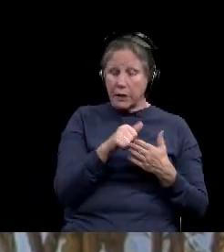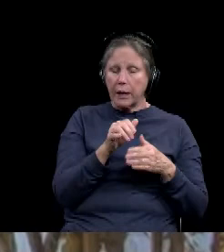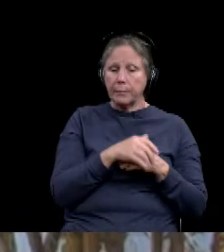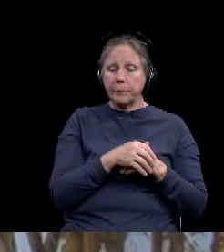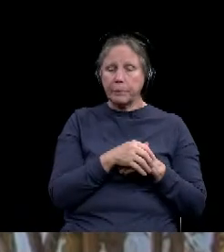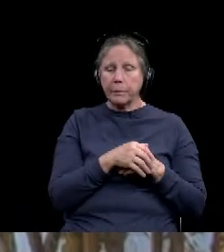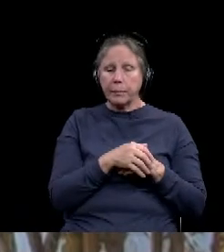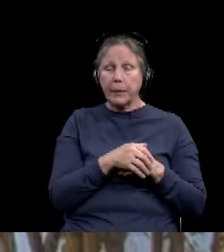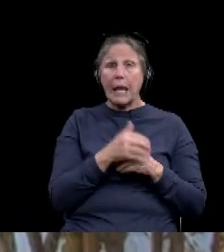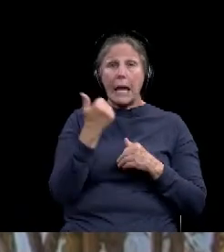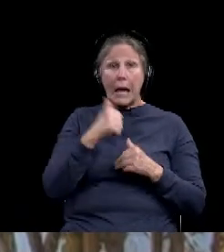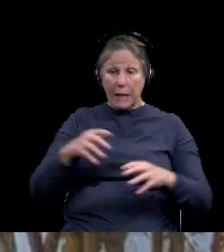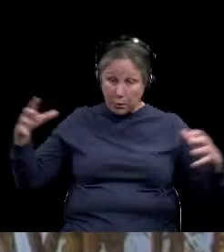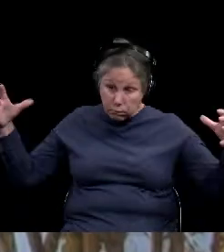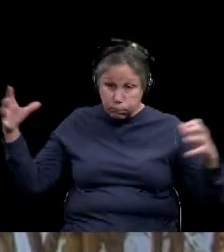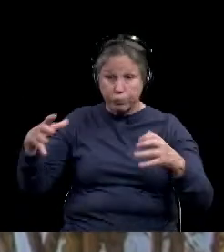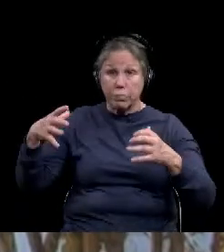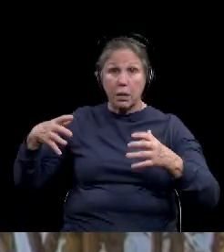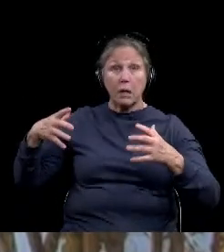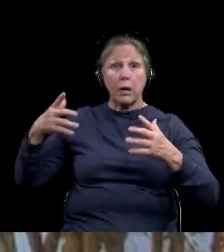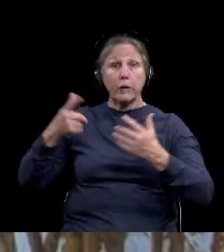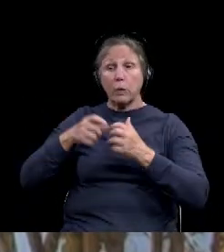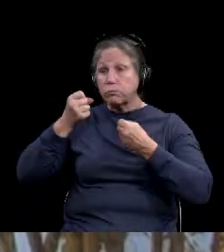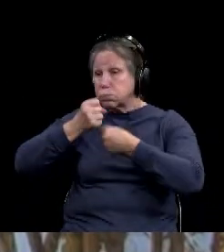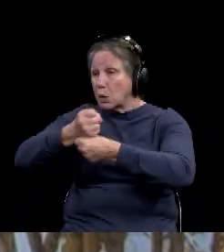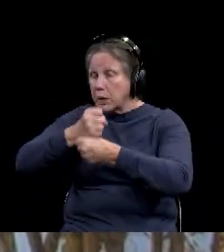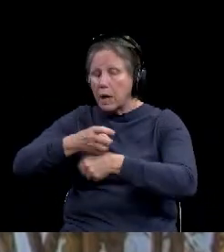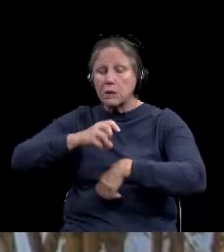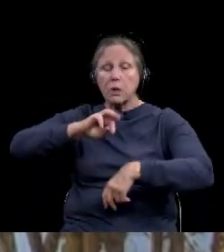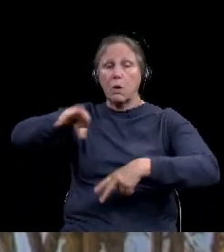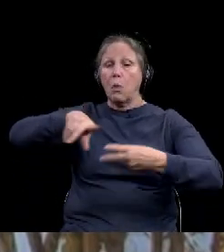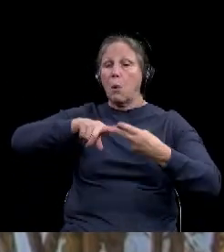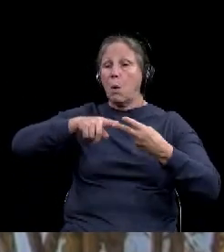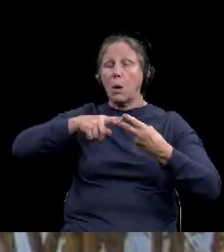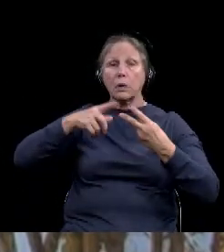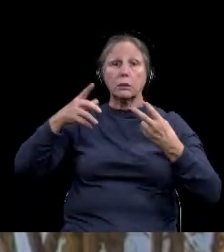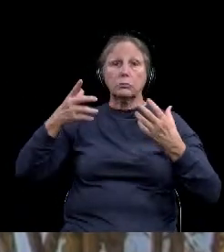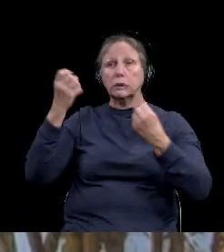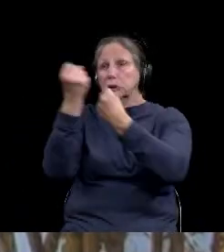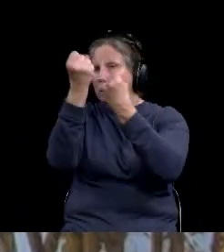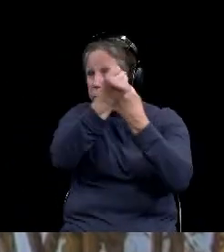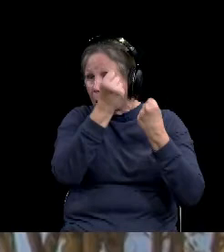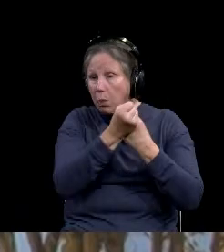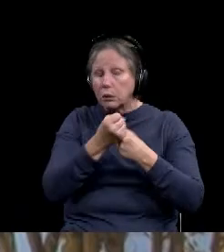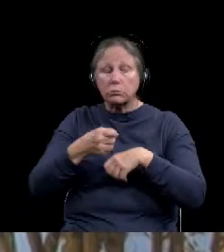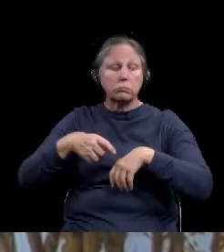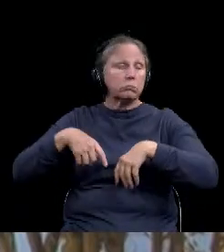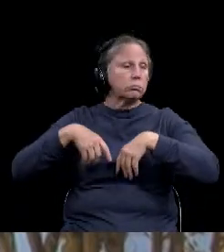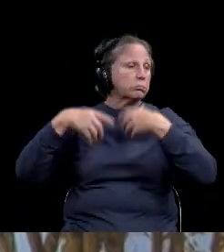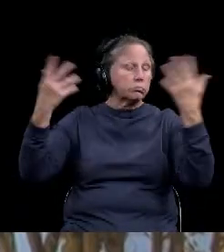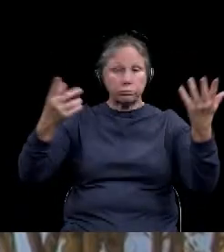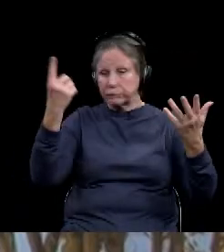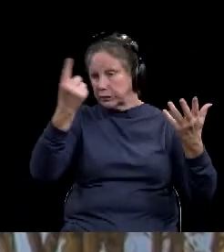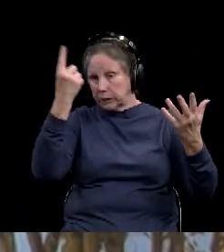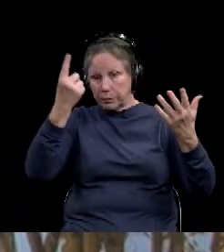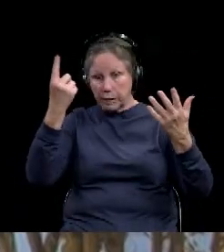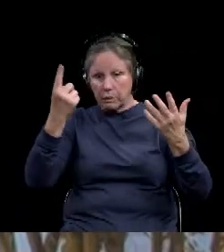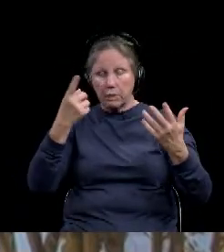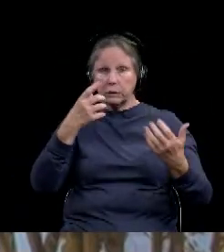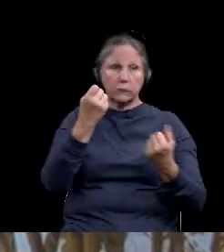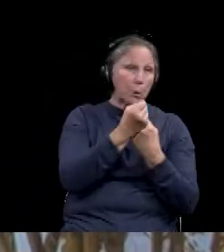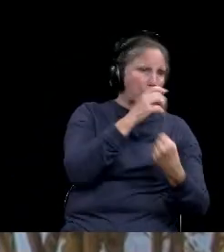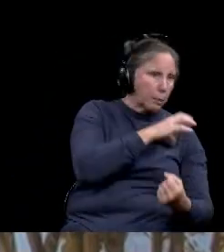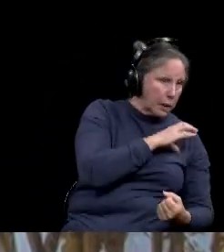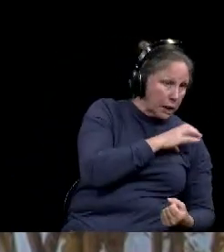hope that any kind of group that does get together like that, whether it's a rally in favor of, uh, in support of the police,